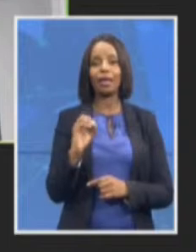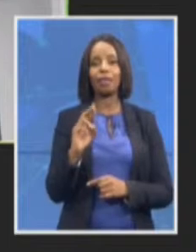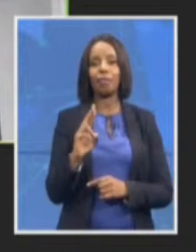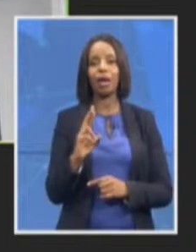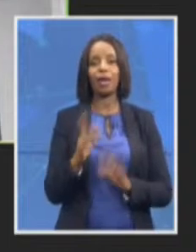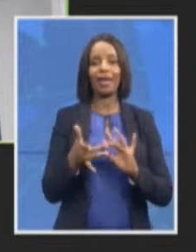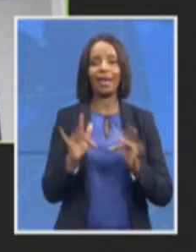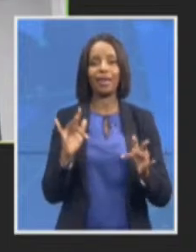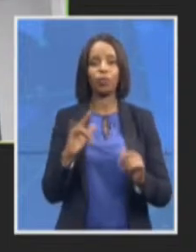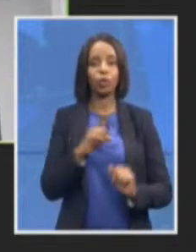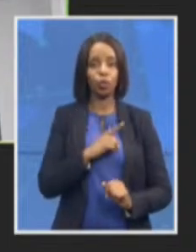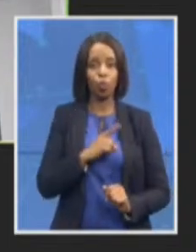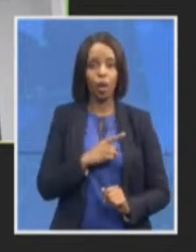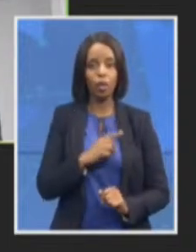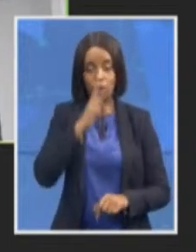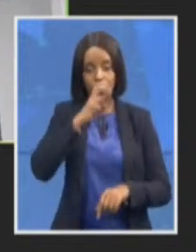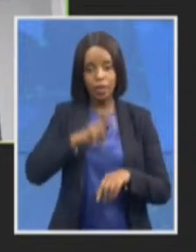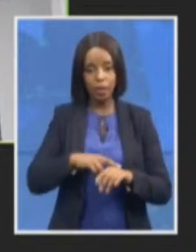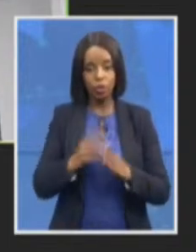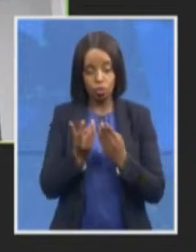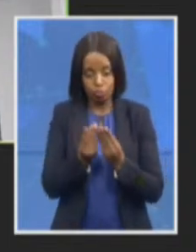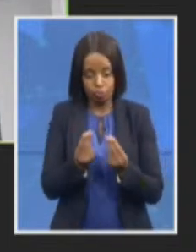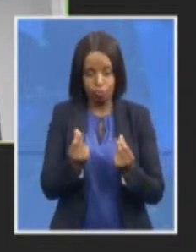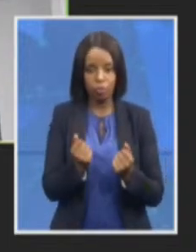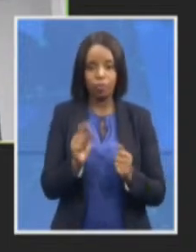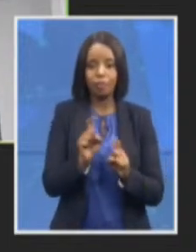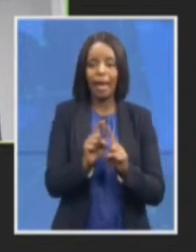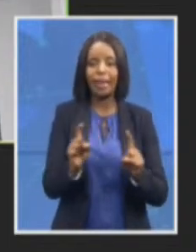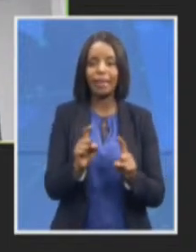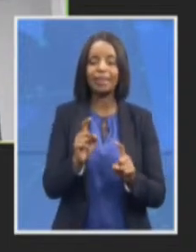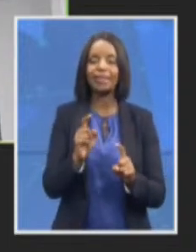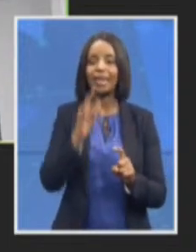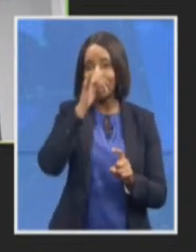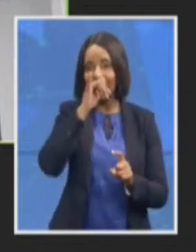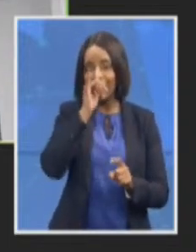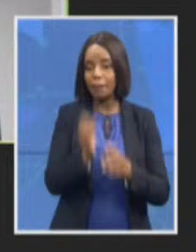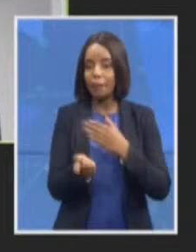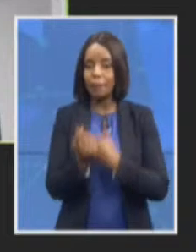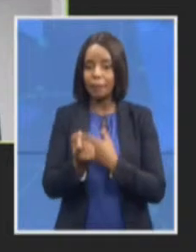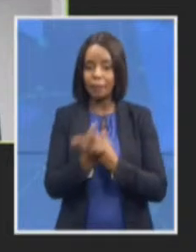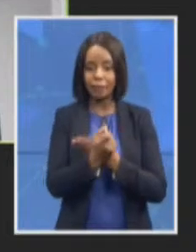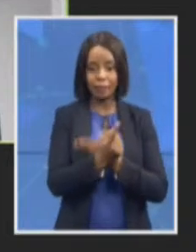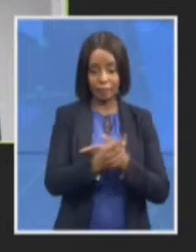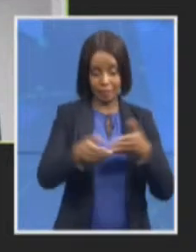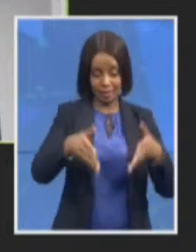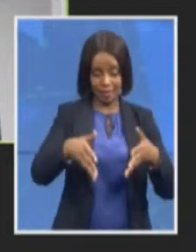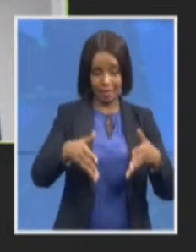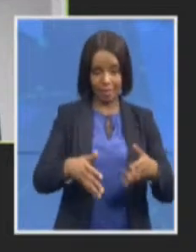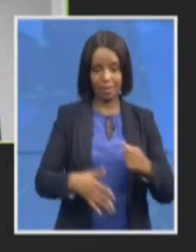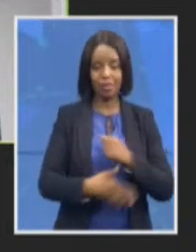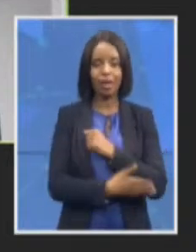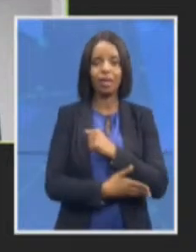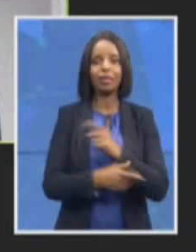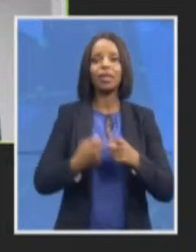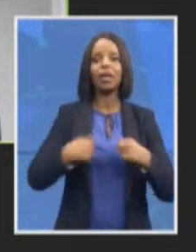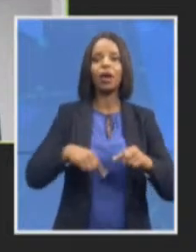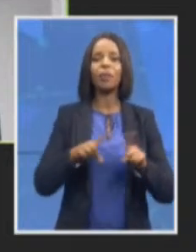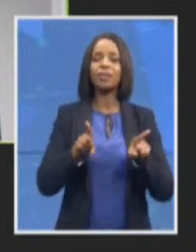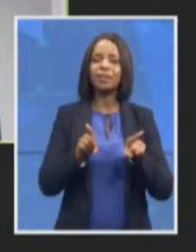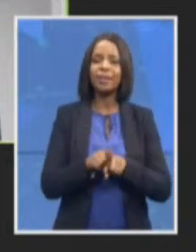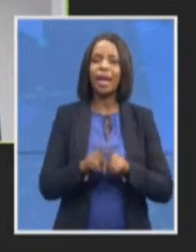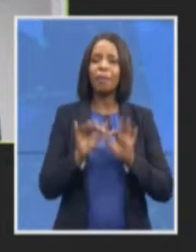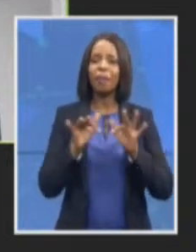country including illicit commodity export markets and as I said to get the real syndicate leaders